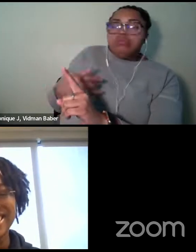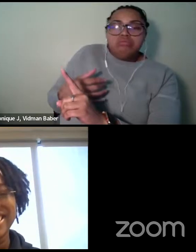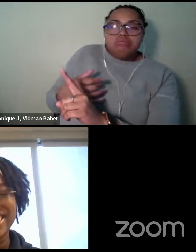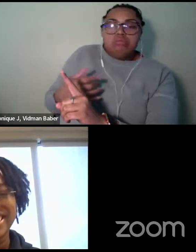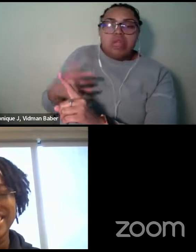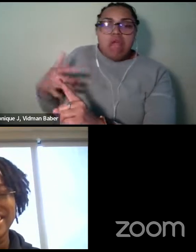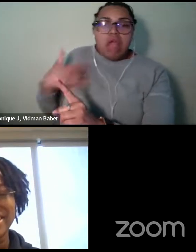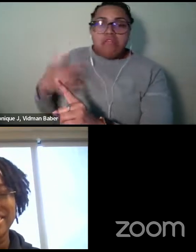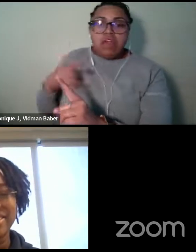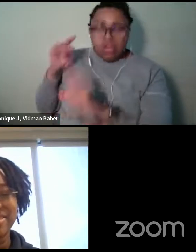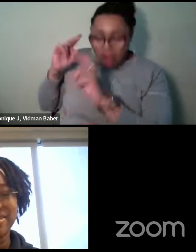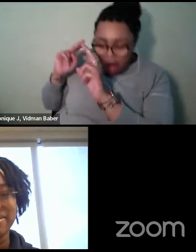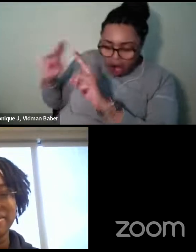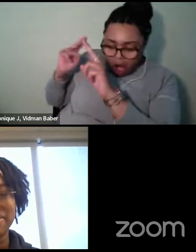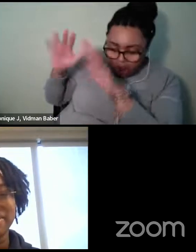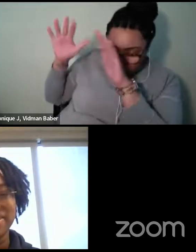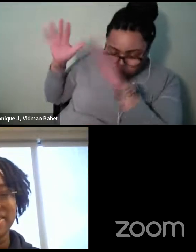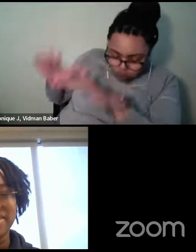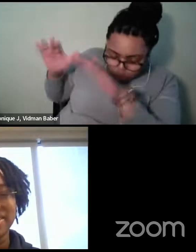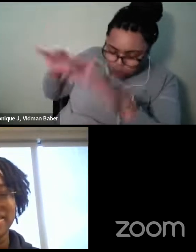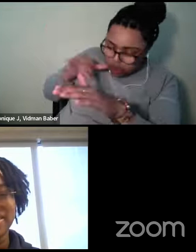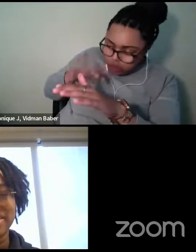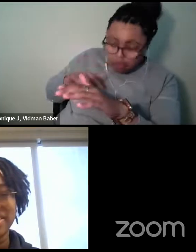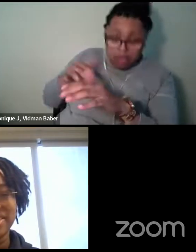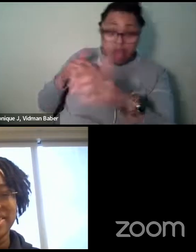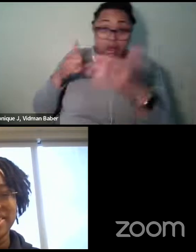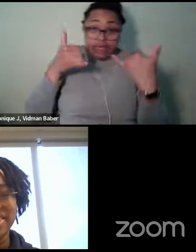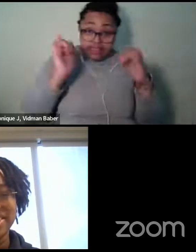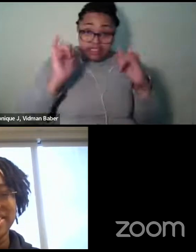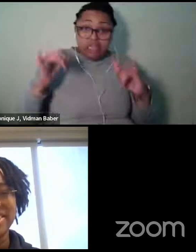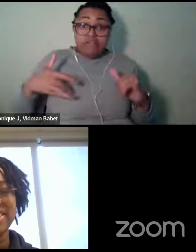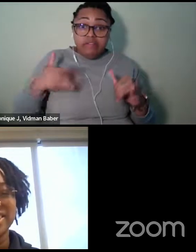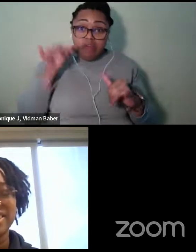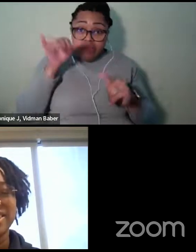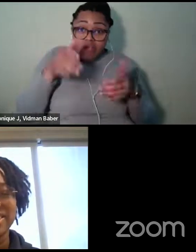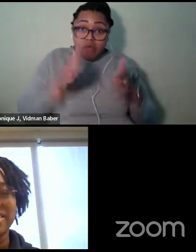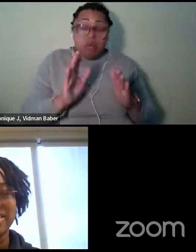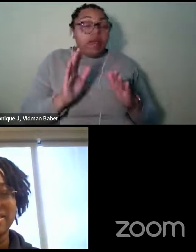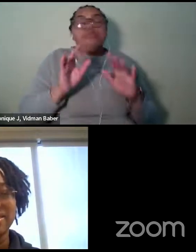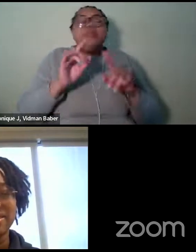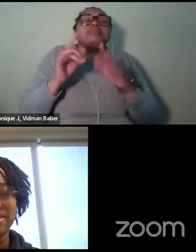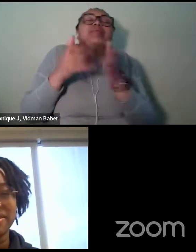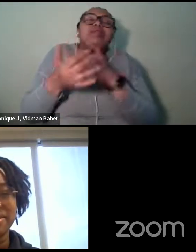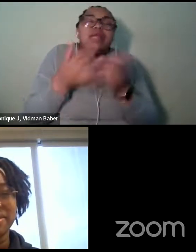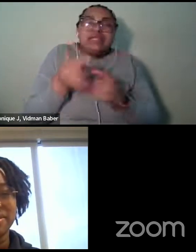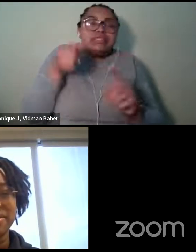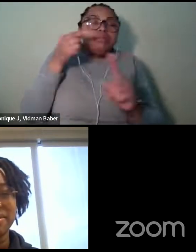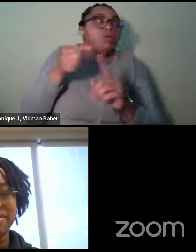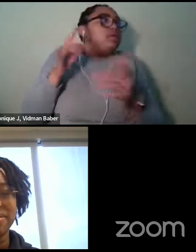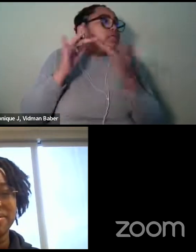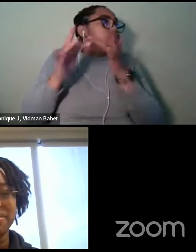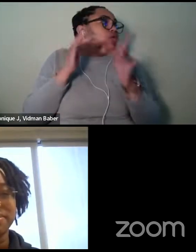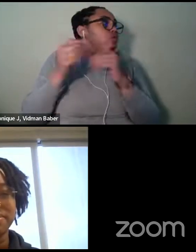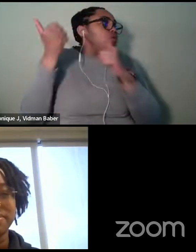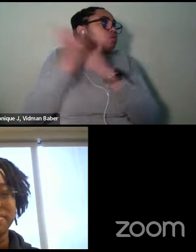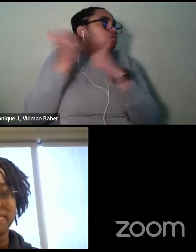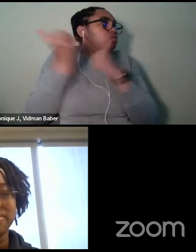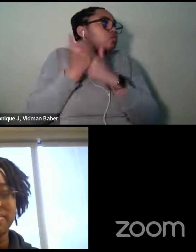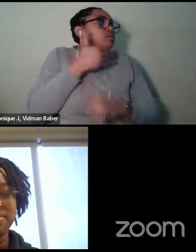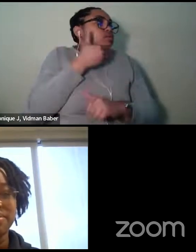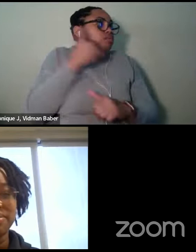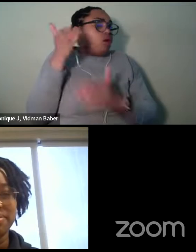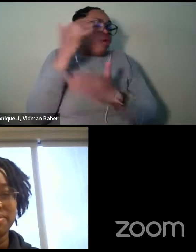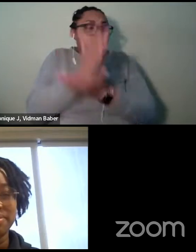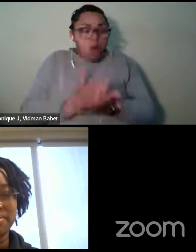uh, anyway, I just had, yeah. So anyway, networks of support, that's the best part. The worst part of